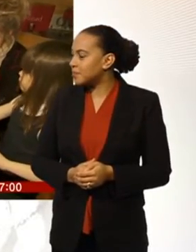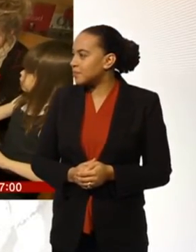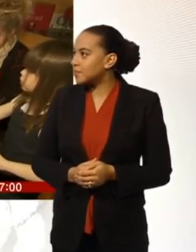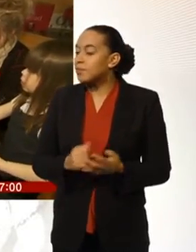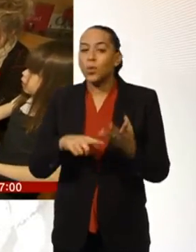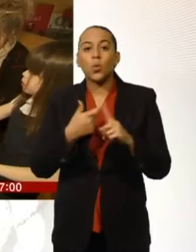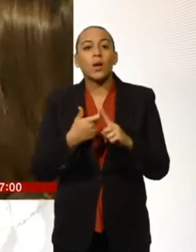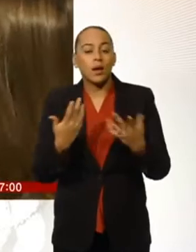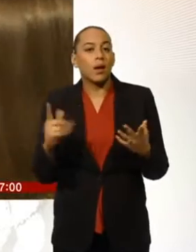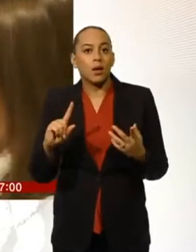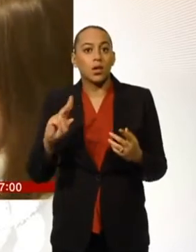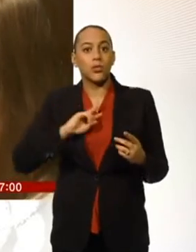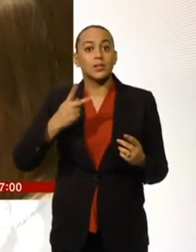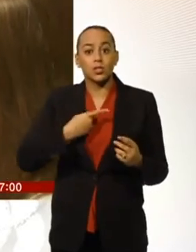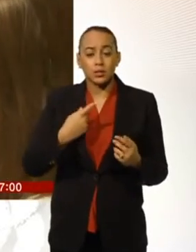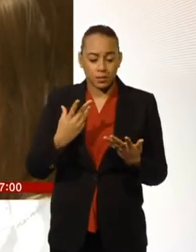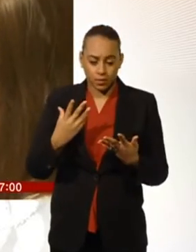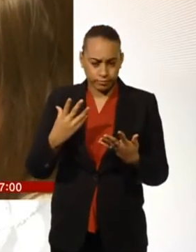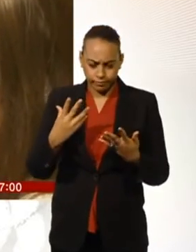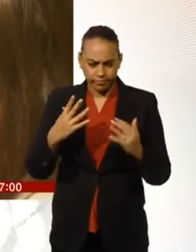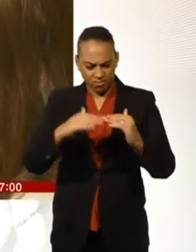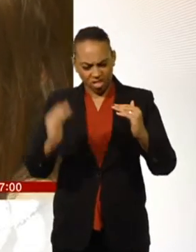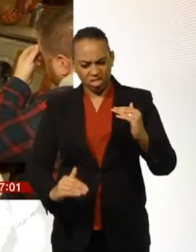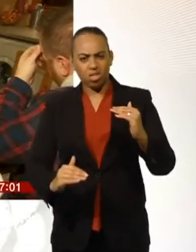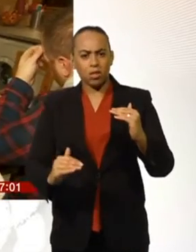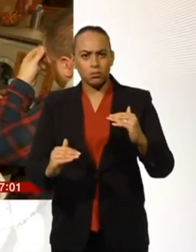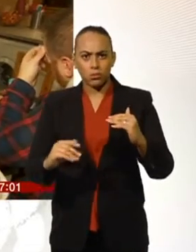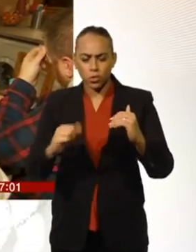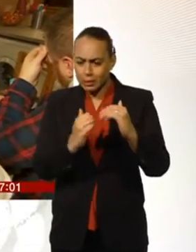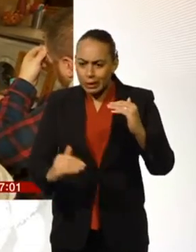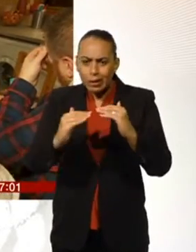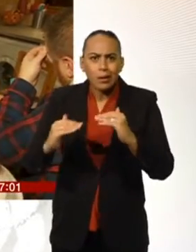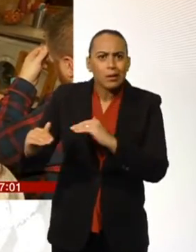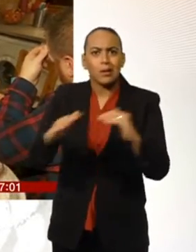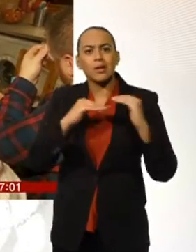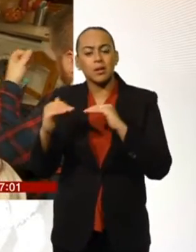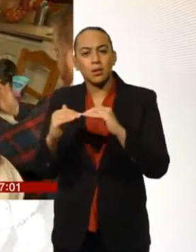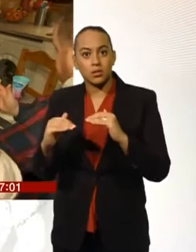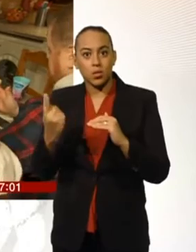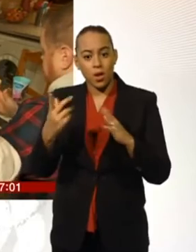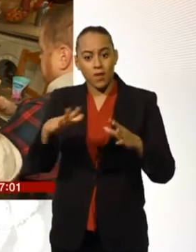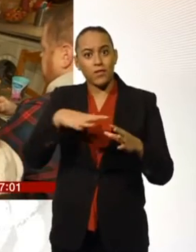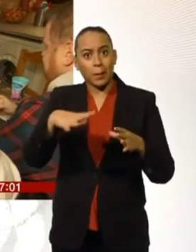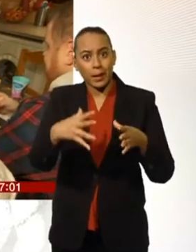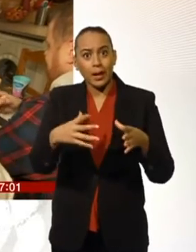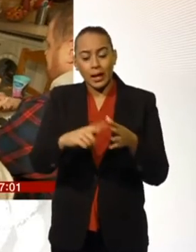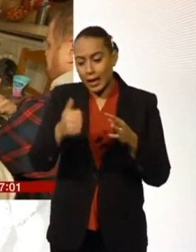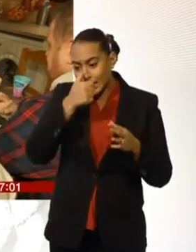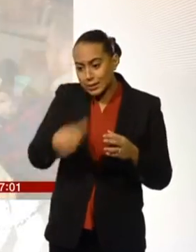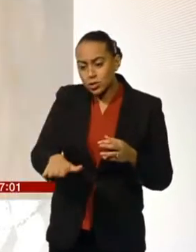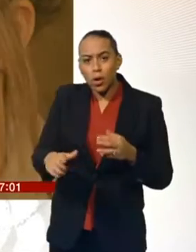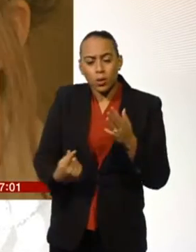UK fails to treat transgender people as equals, we'll hear about the challenges faced by one family and their six-year-old.